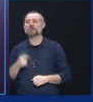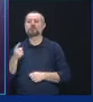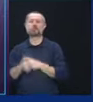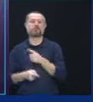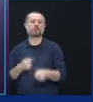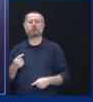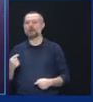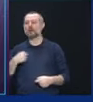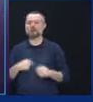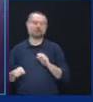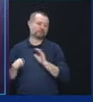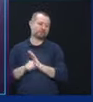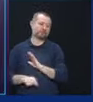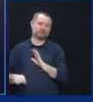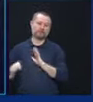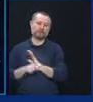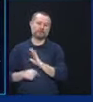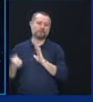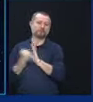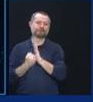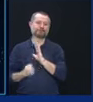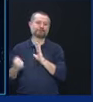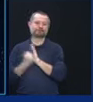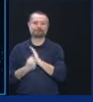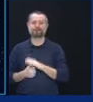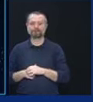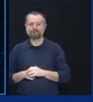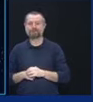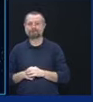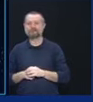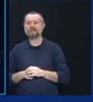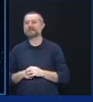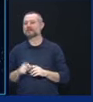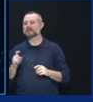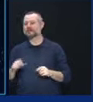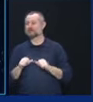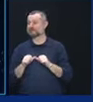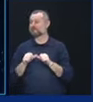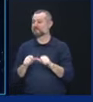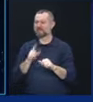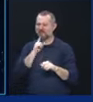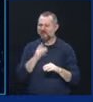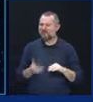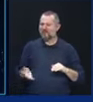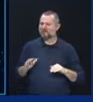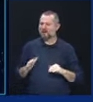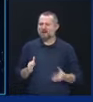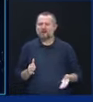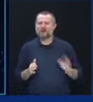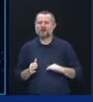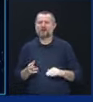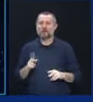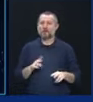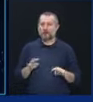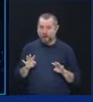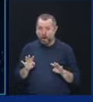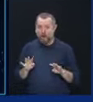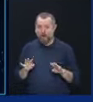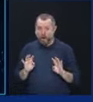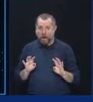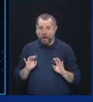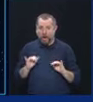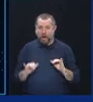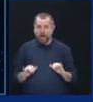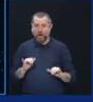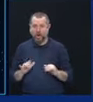agendas. And now this continues, and people get confused. And people who lost